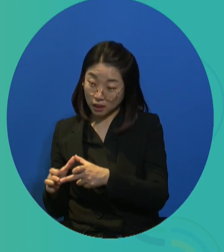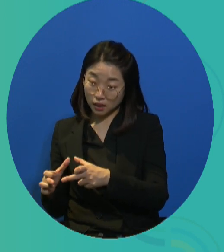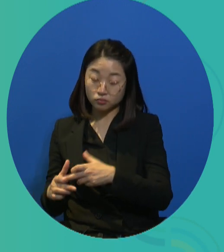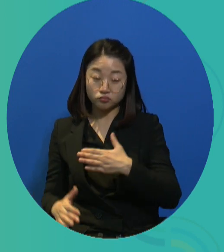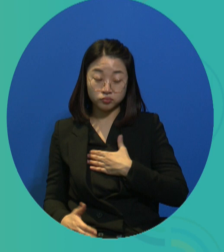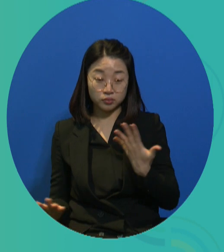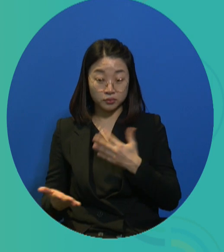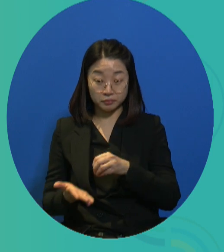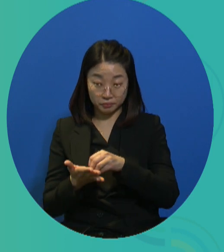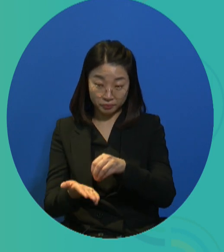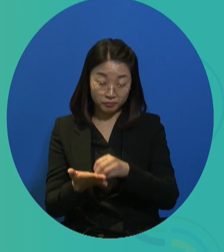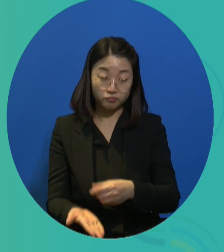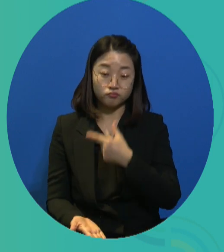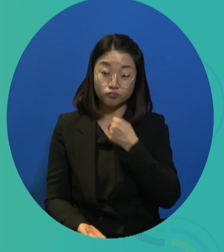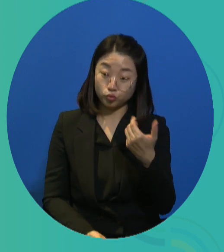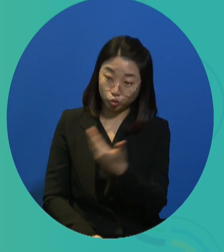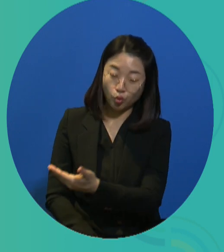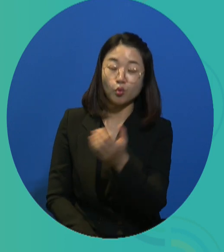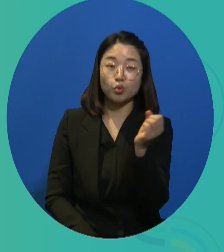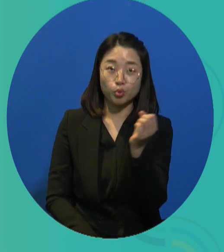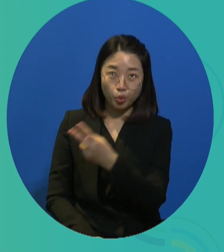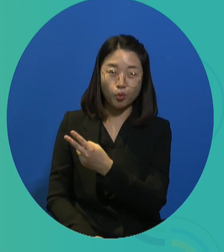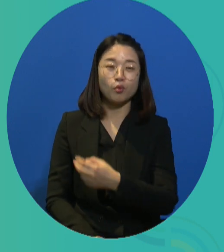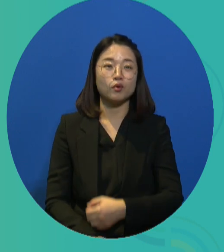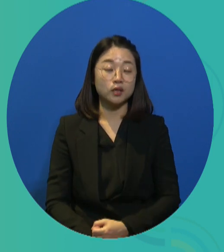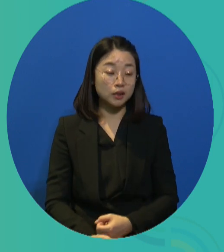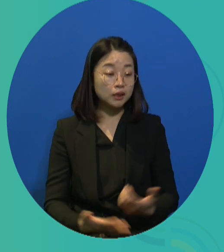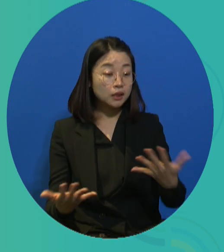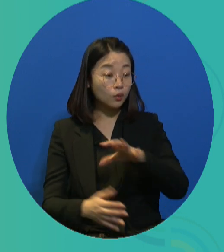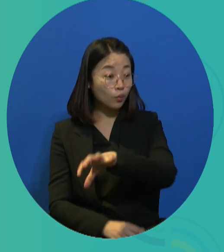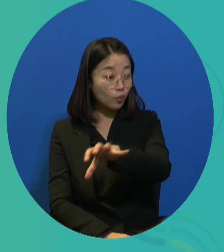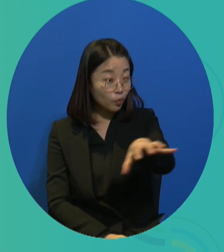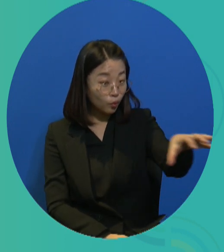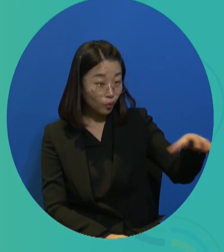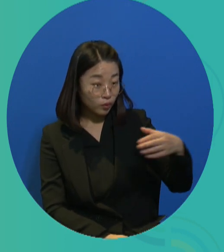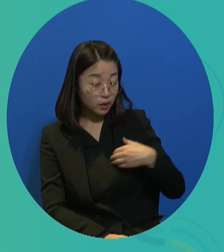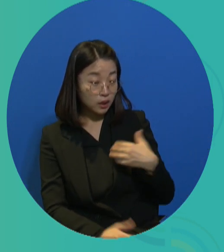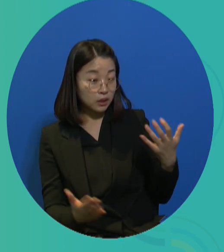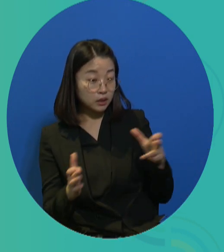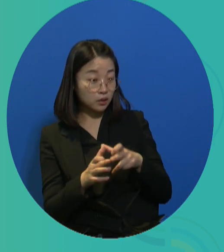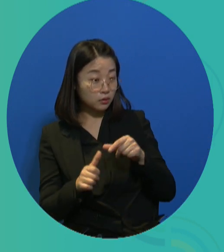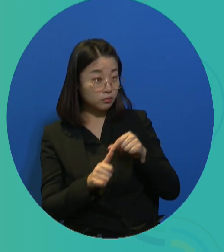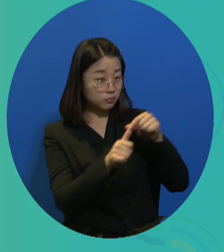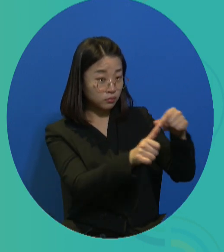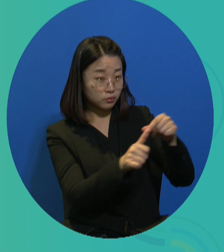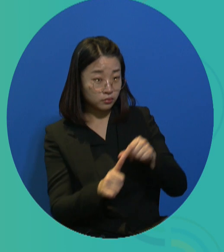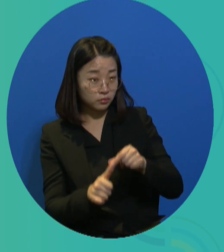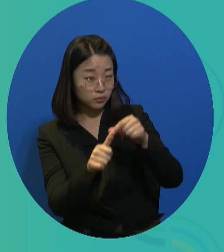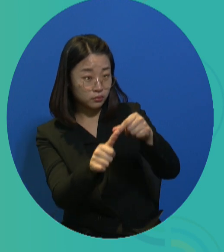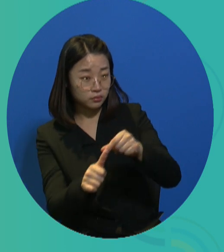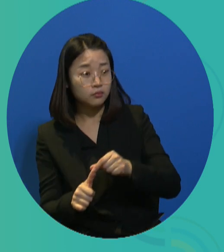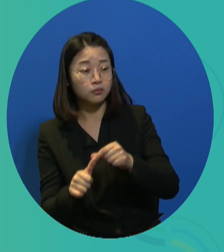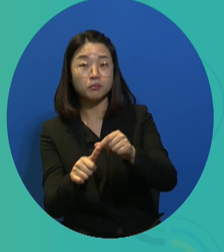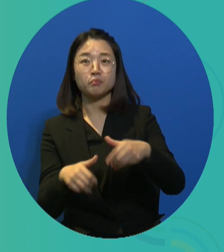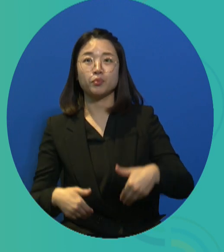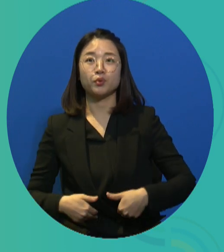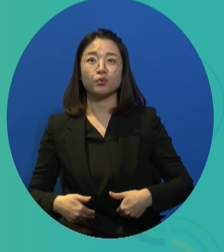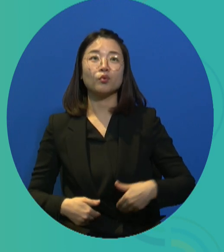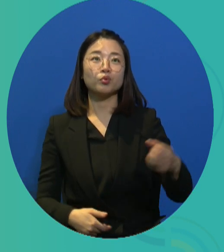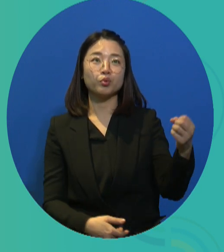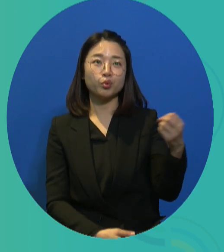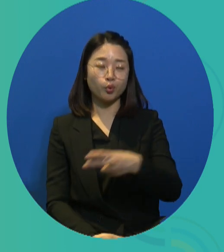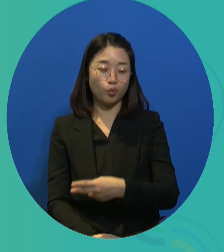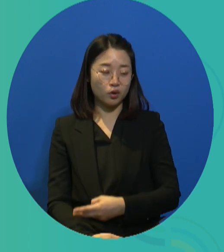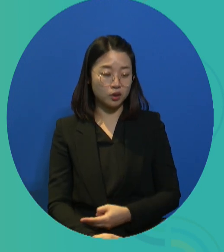policies need to be reviewed and updated on a regular basis. And it argues that disabled persons should be